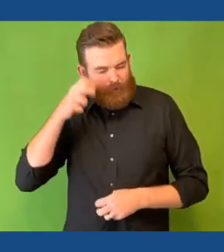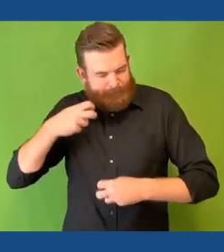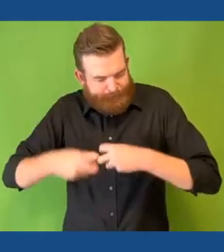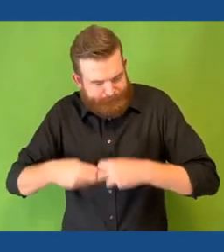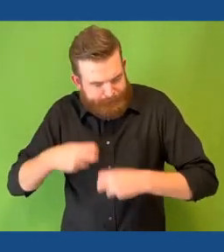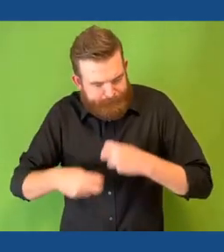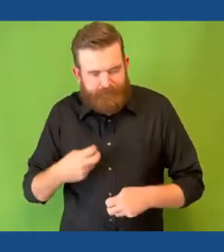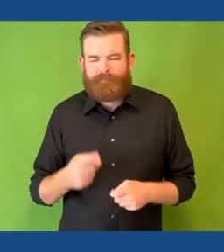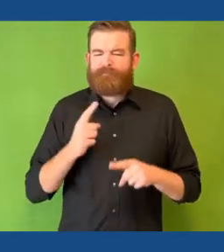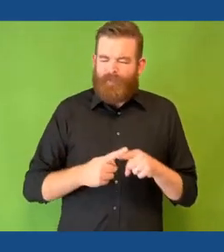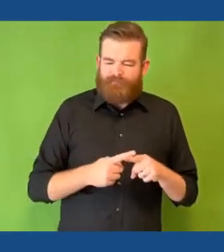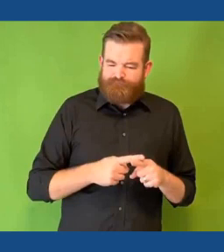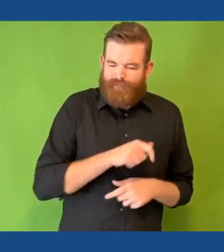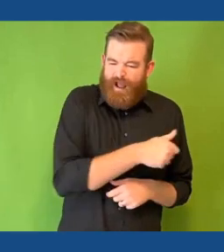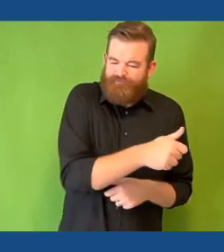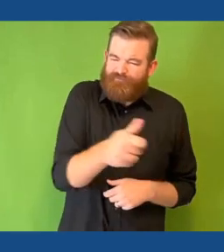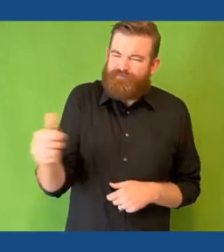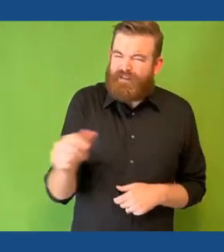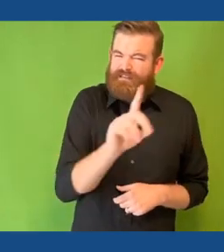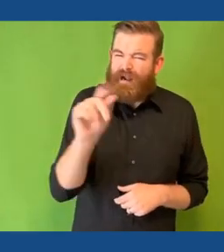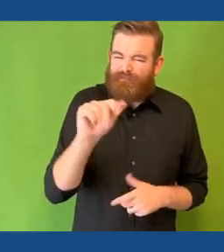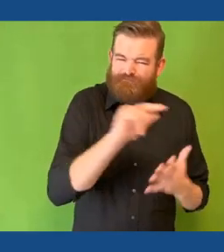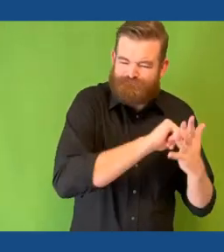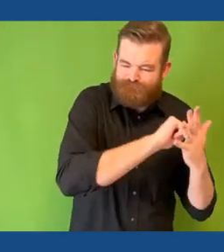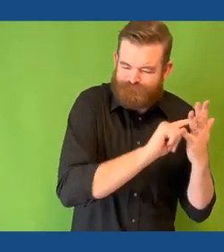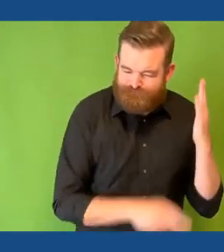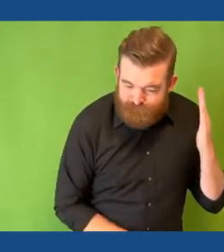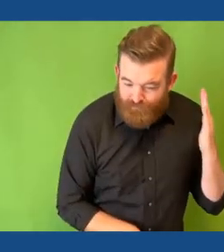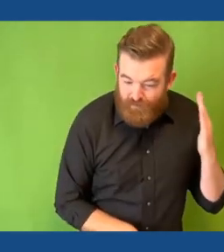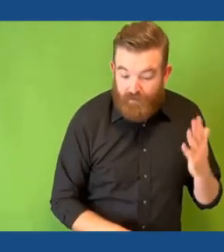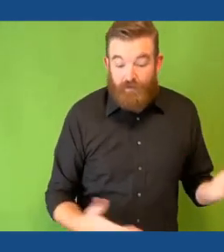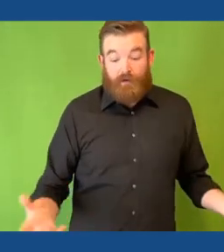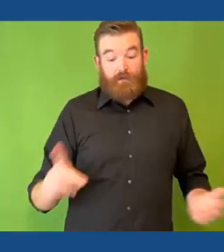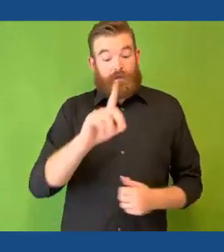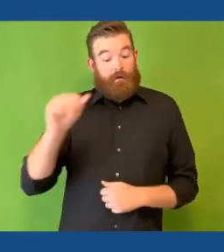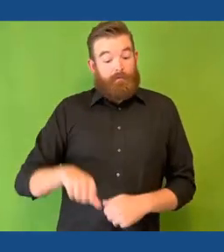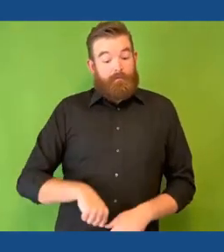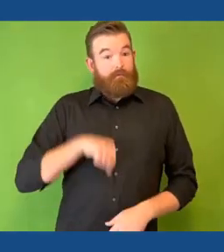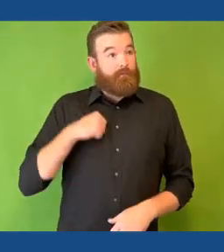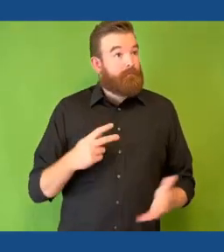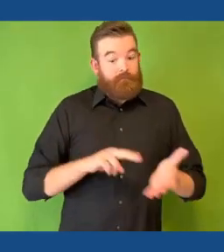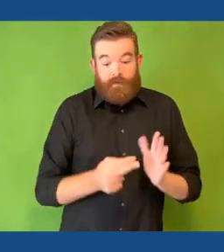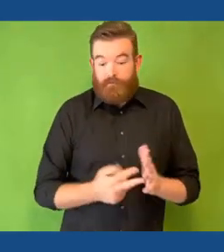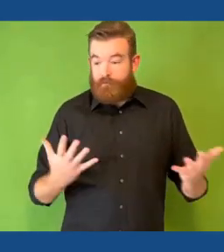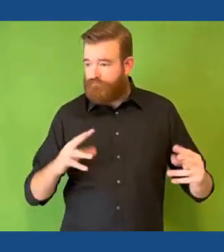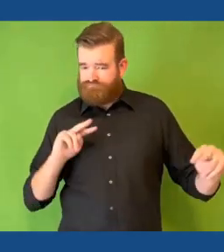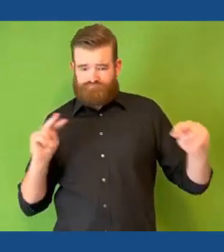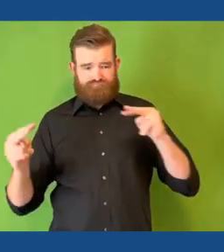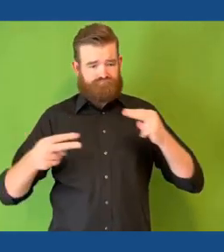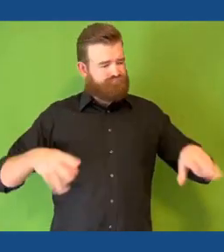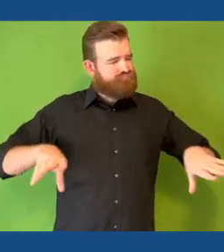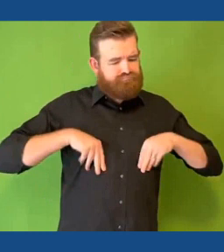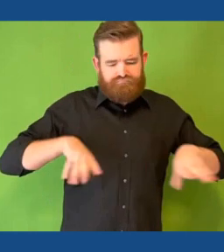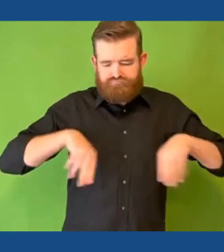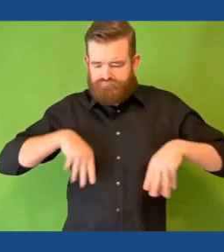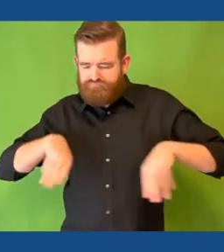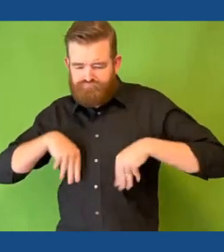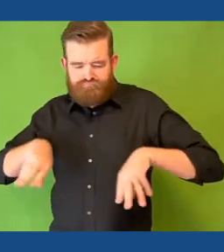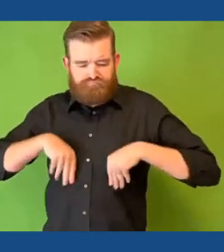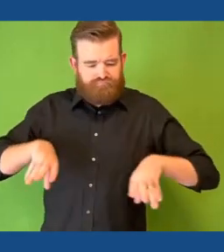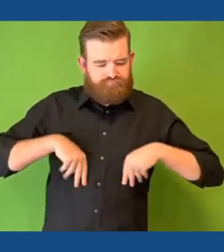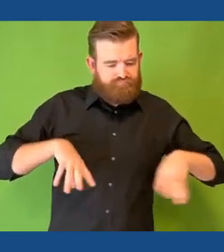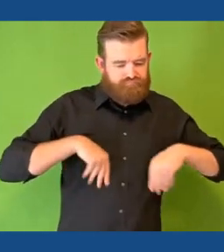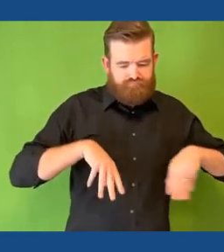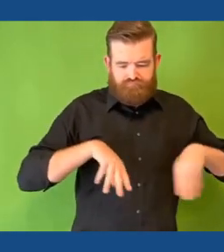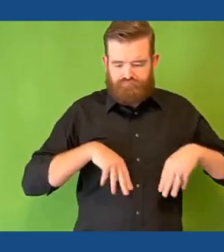auditory processing, and a lot of other disabilities. However, disability pride is when we can accept one another